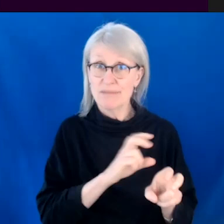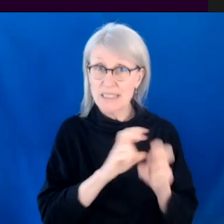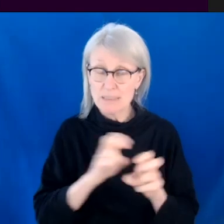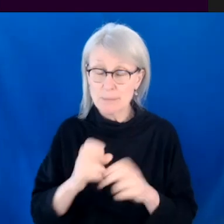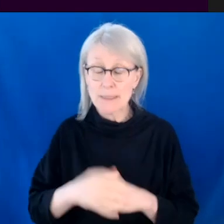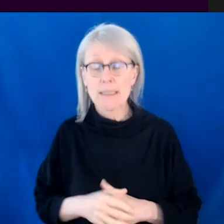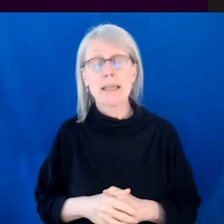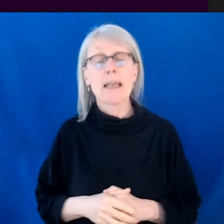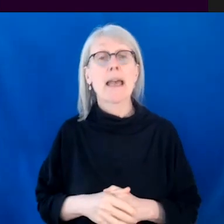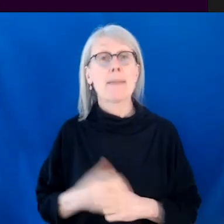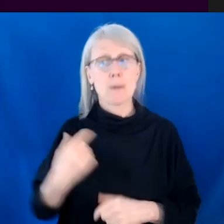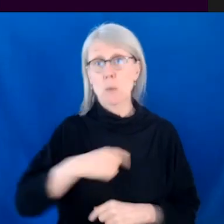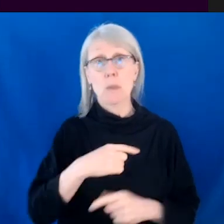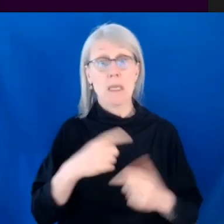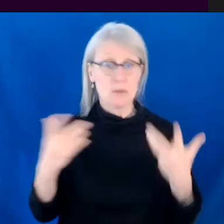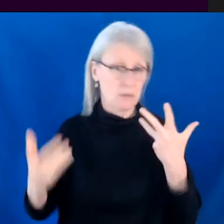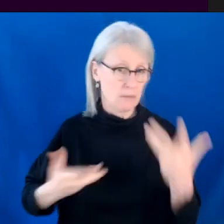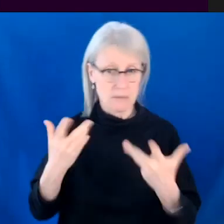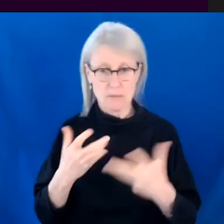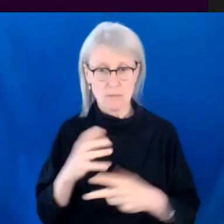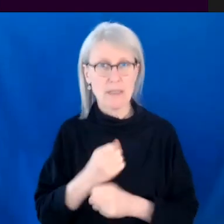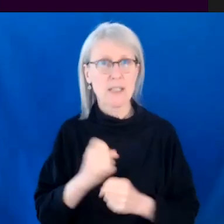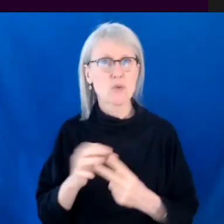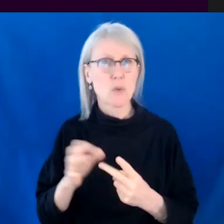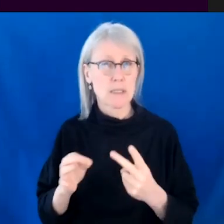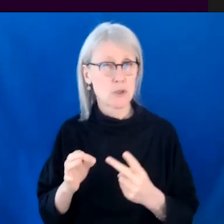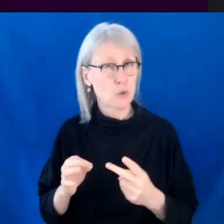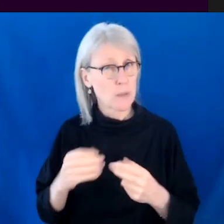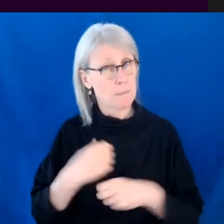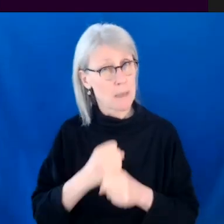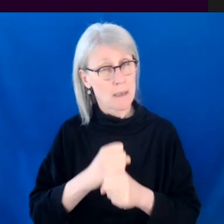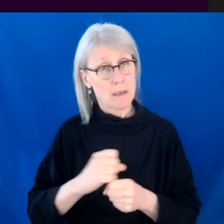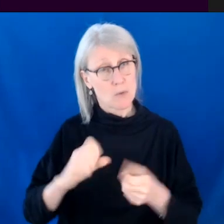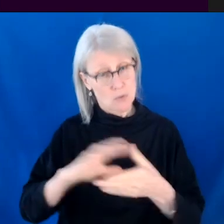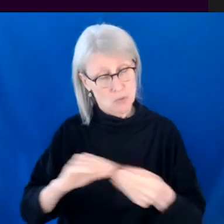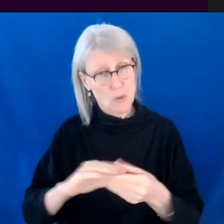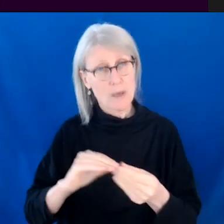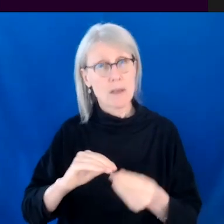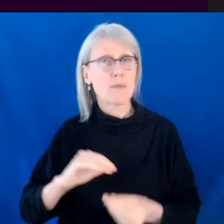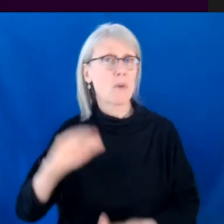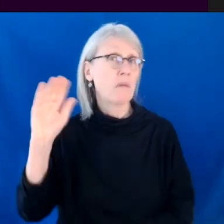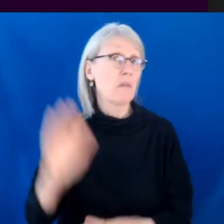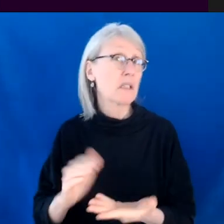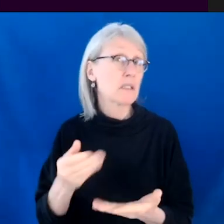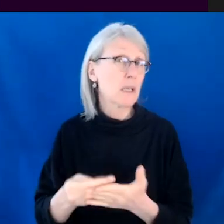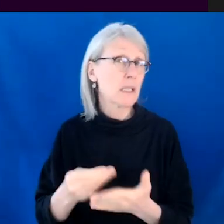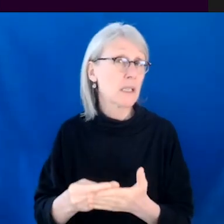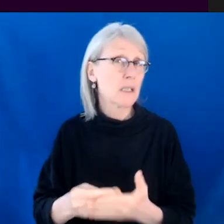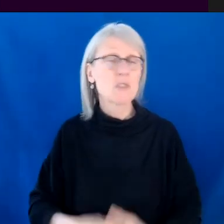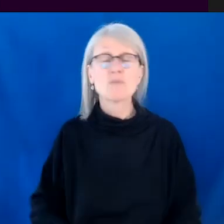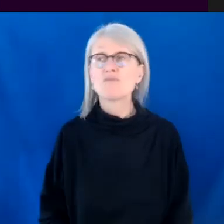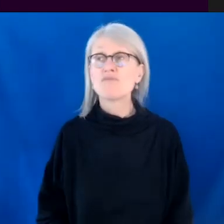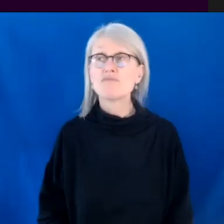choice to make, like, do we make a show for less money? You know, for, what, you know, and, and then we were like, we